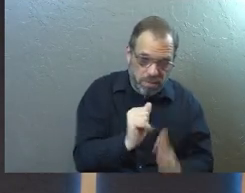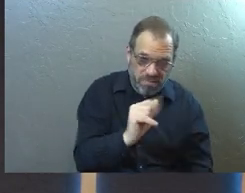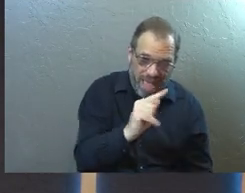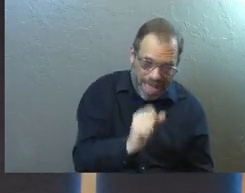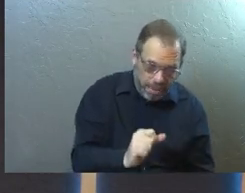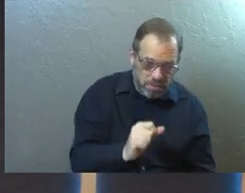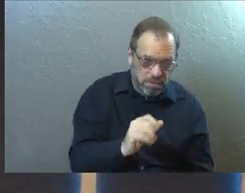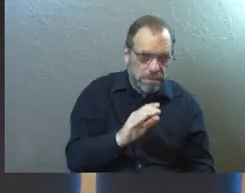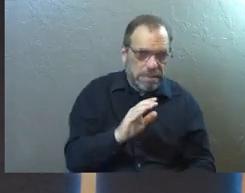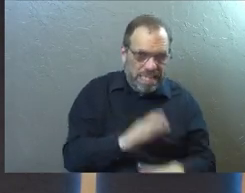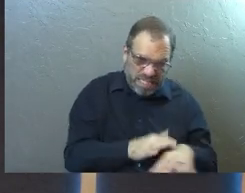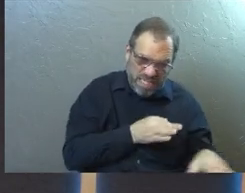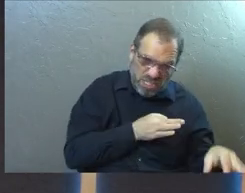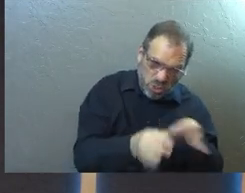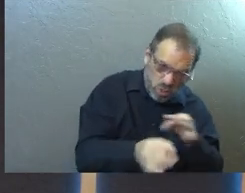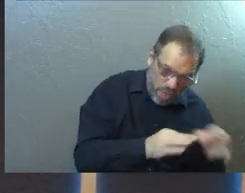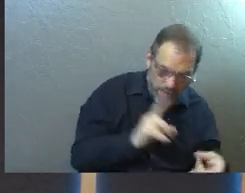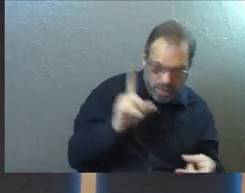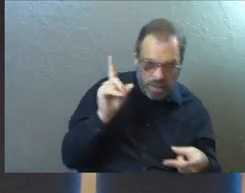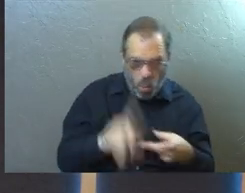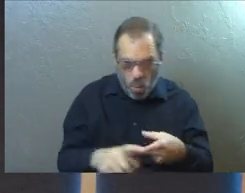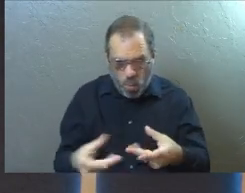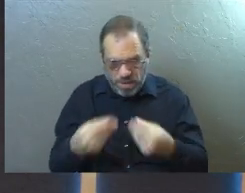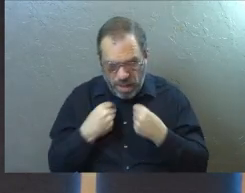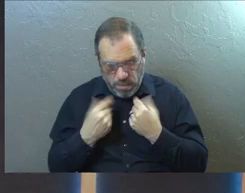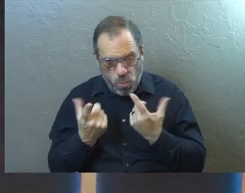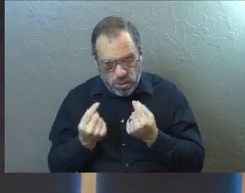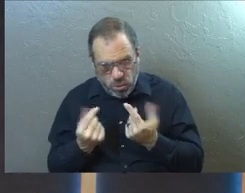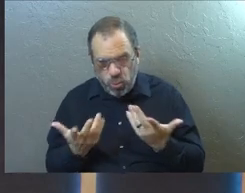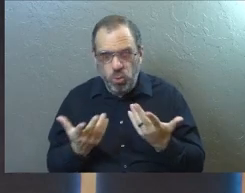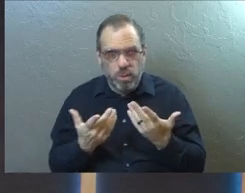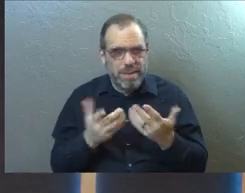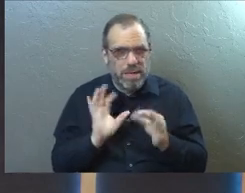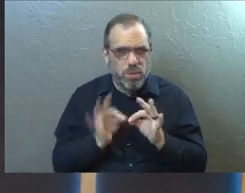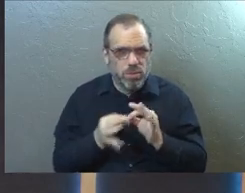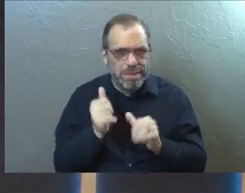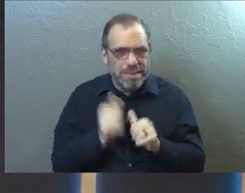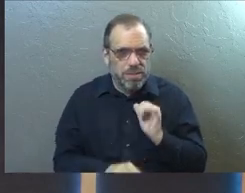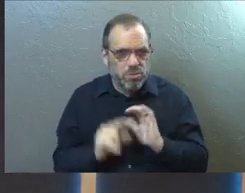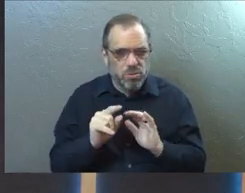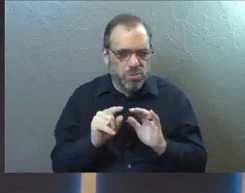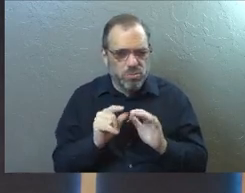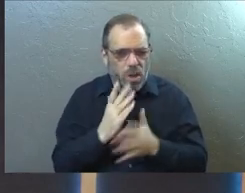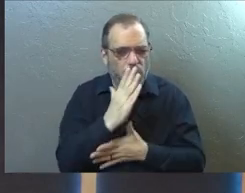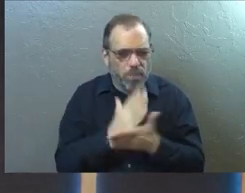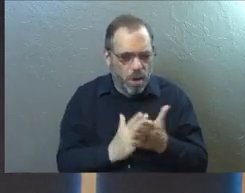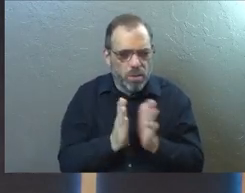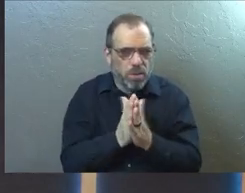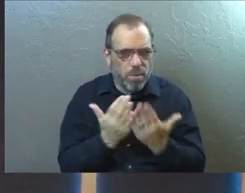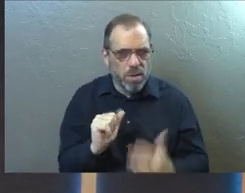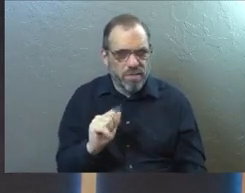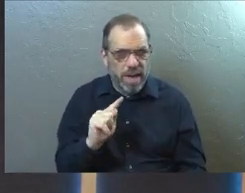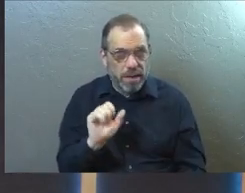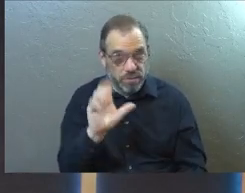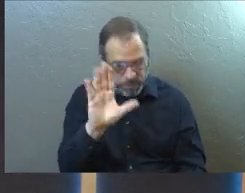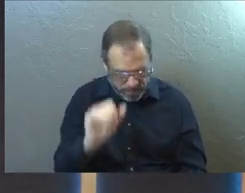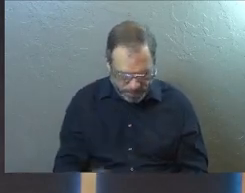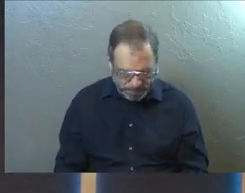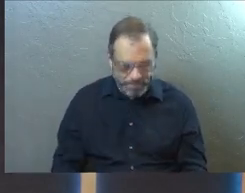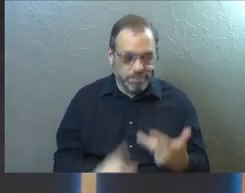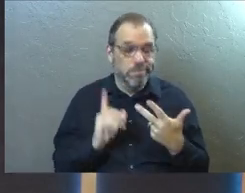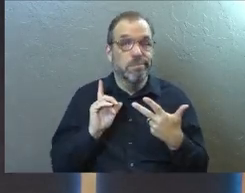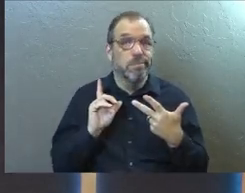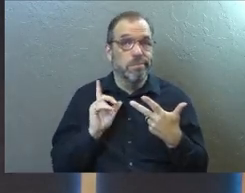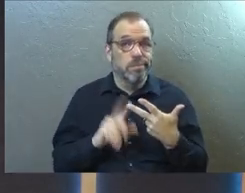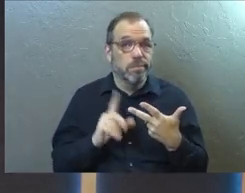stories and reading these books of the Bible, kind of how we're supposed to interpret each moment on its own. And the